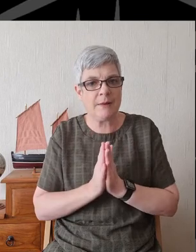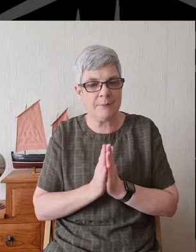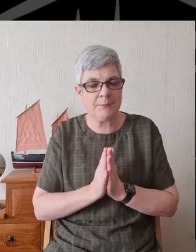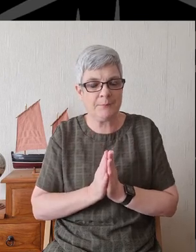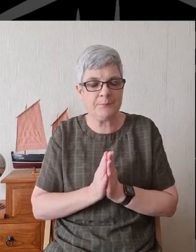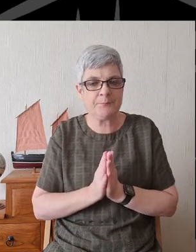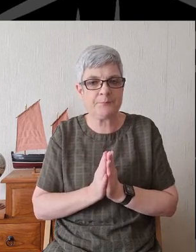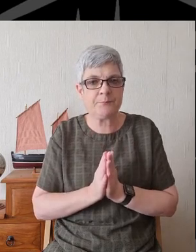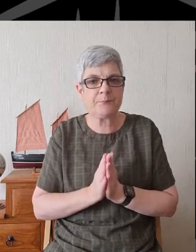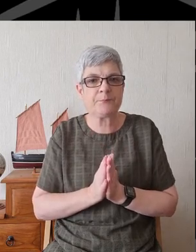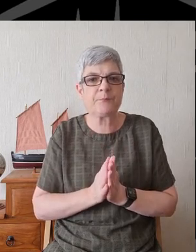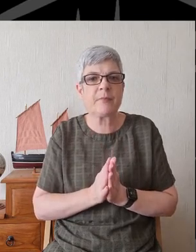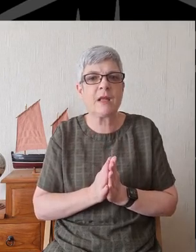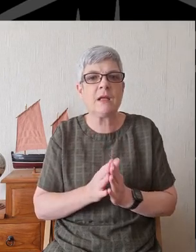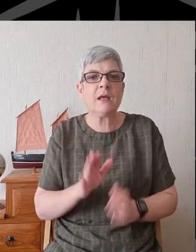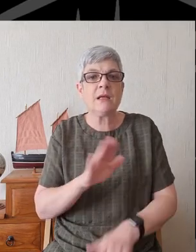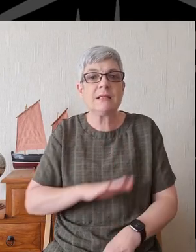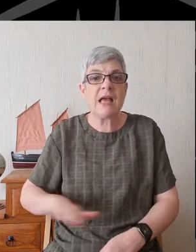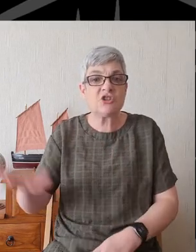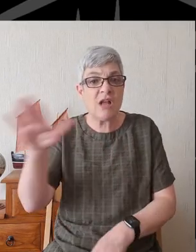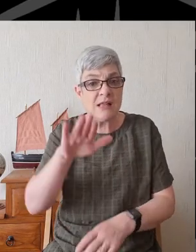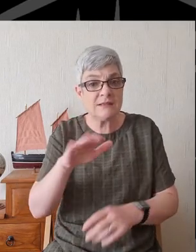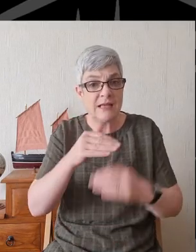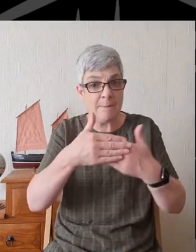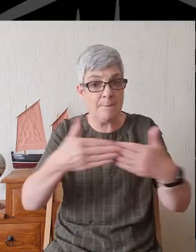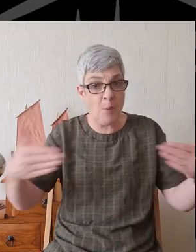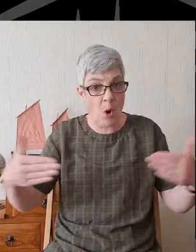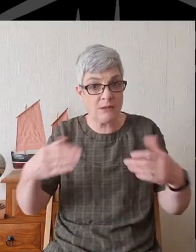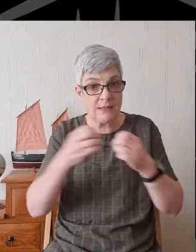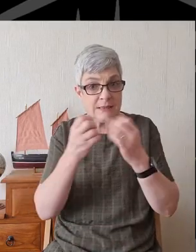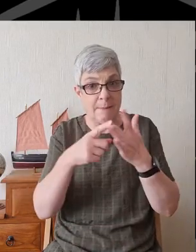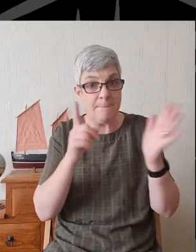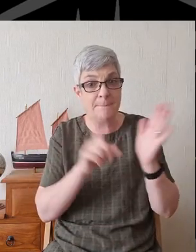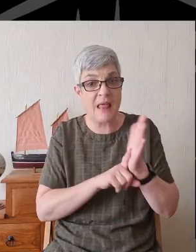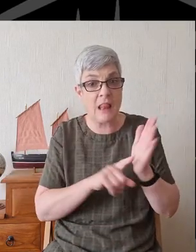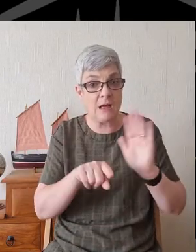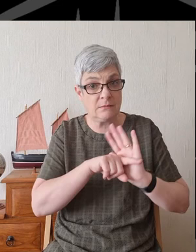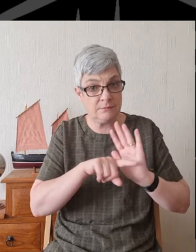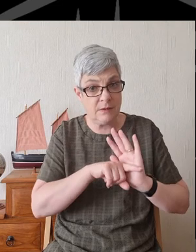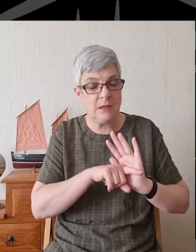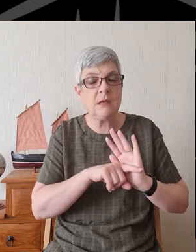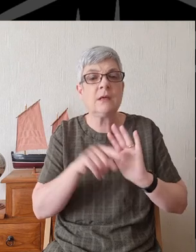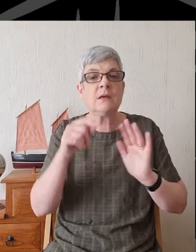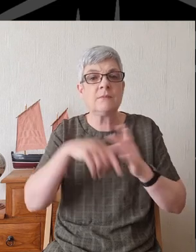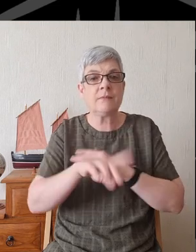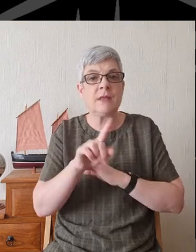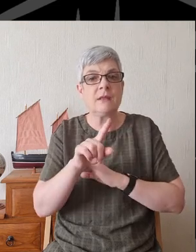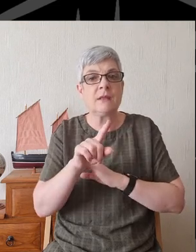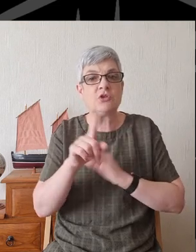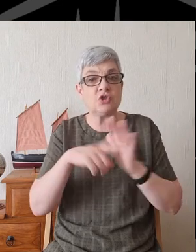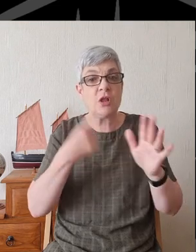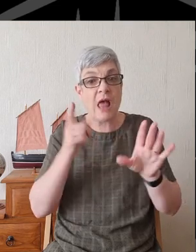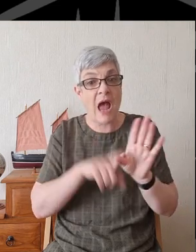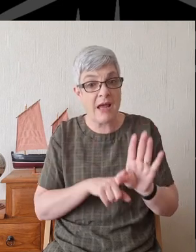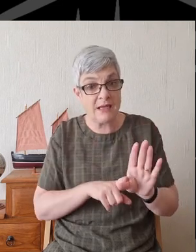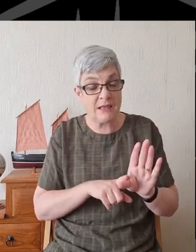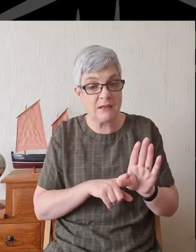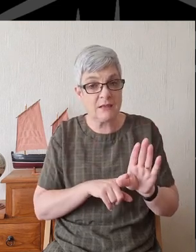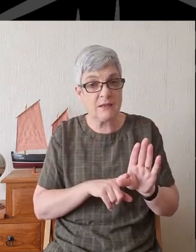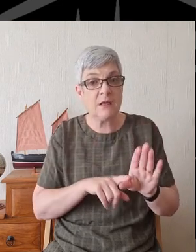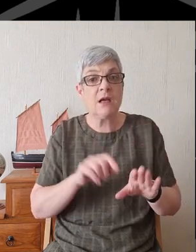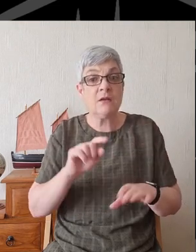The Nationality and Borders Bill Introduced by the government To the Commons in July Will, for the first time ever